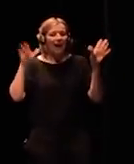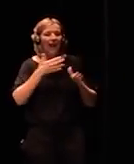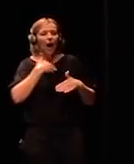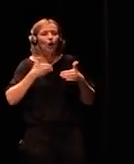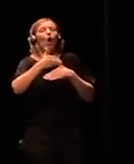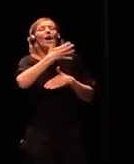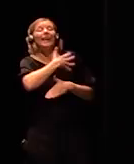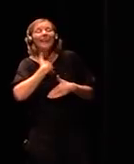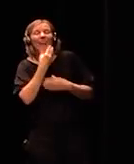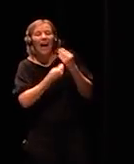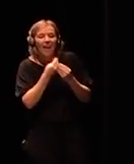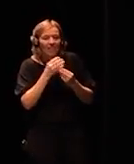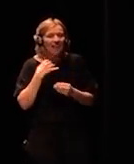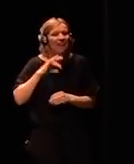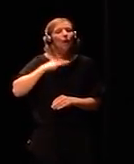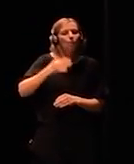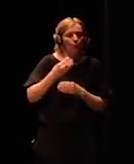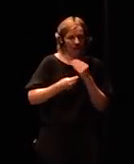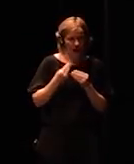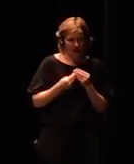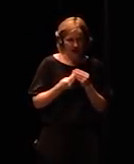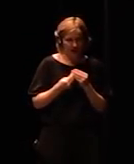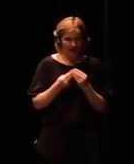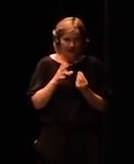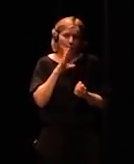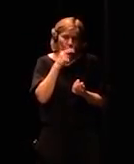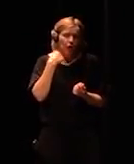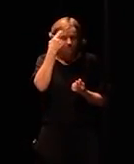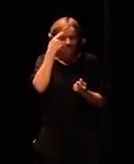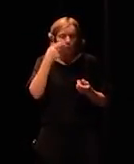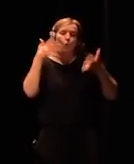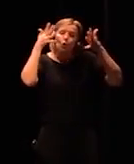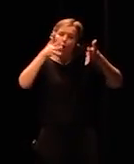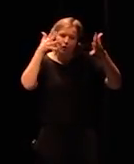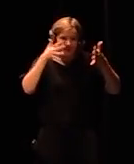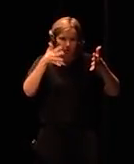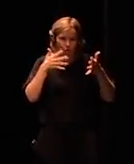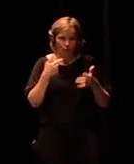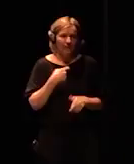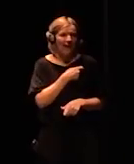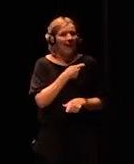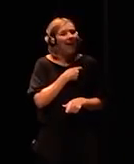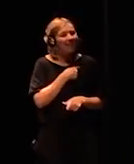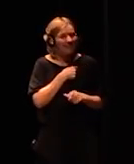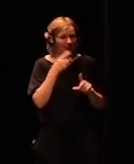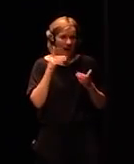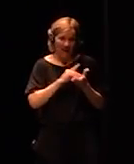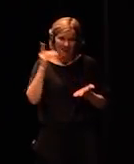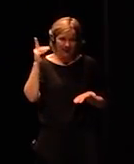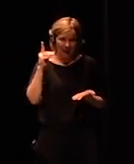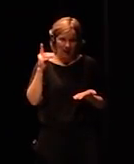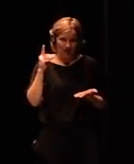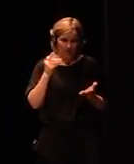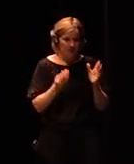so we need a digital ethics council and this can start in countries but it should be global basically imagine the old